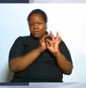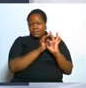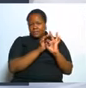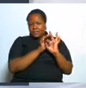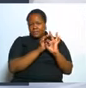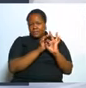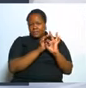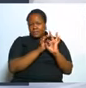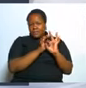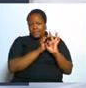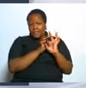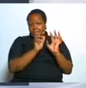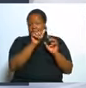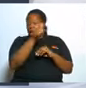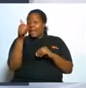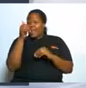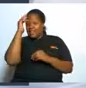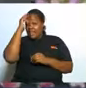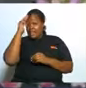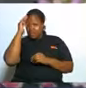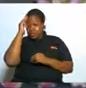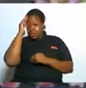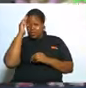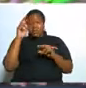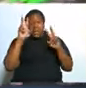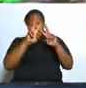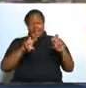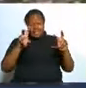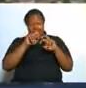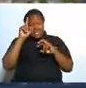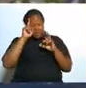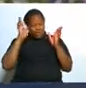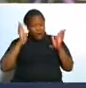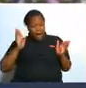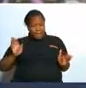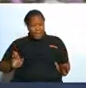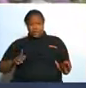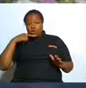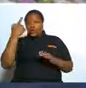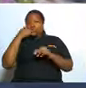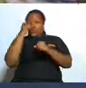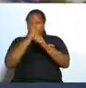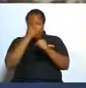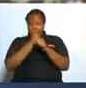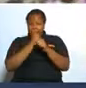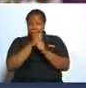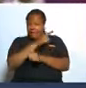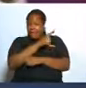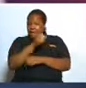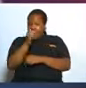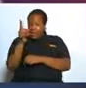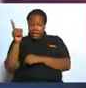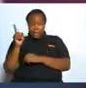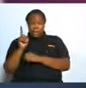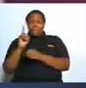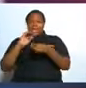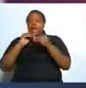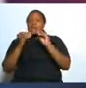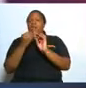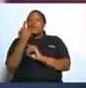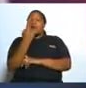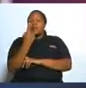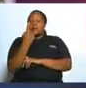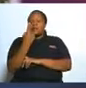this is another reason they are looking for someone who will make them number I was telling